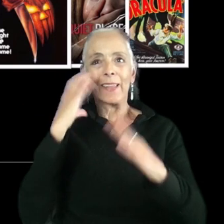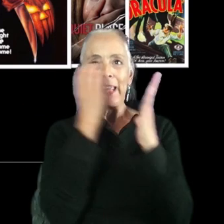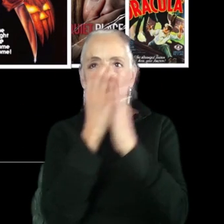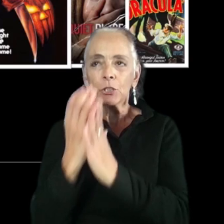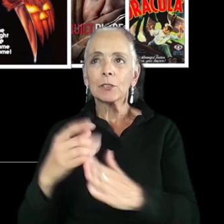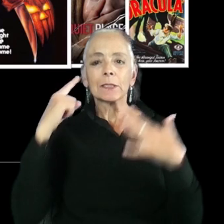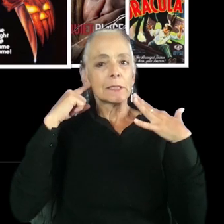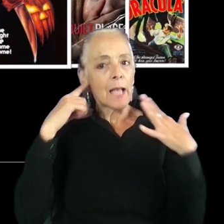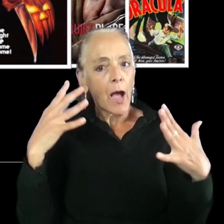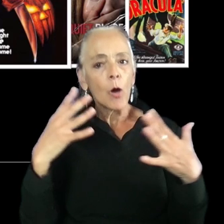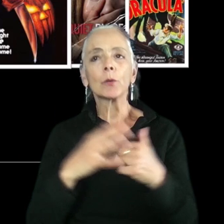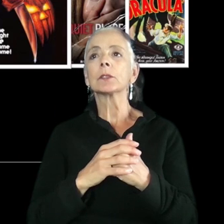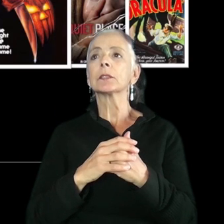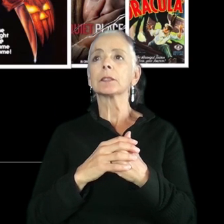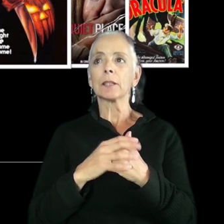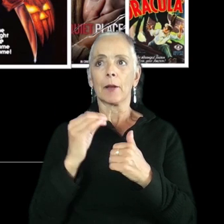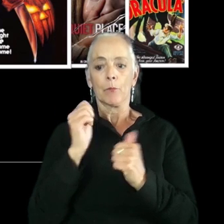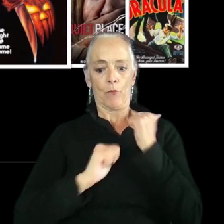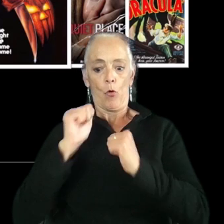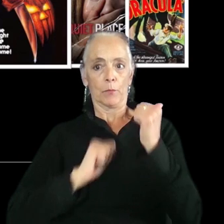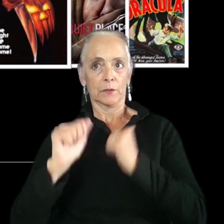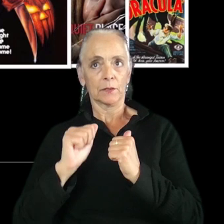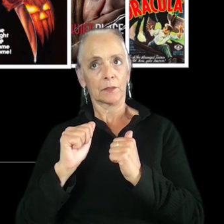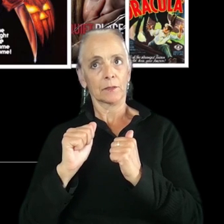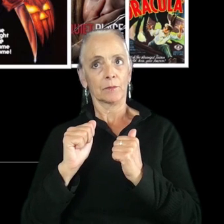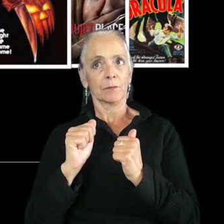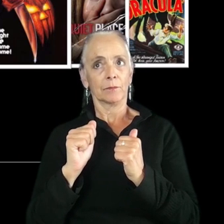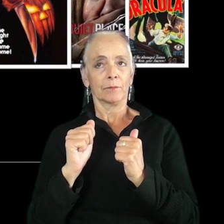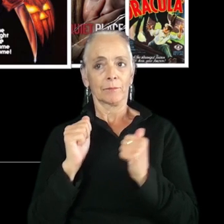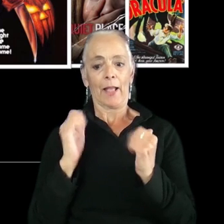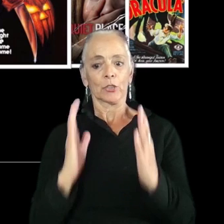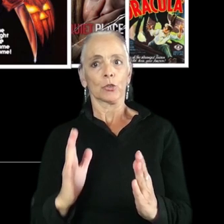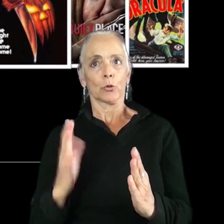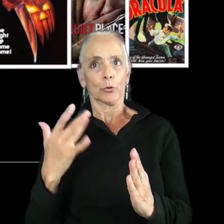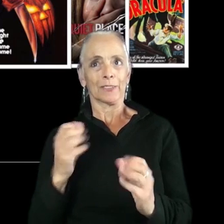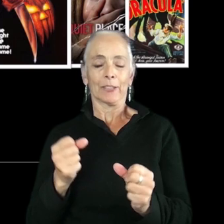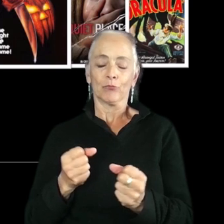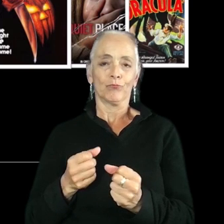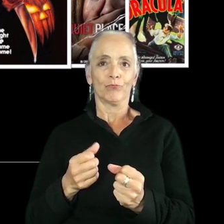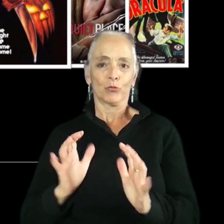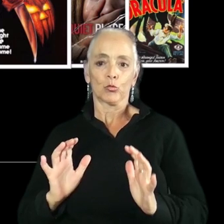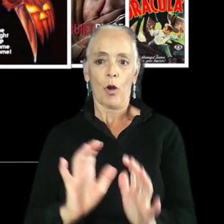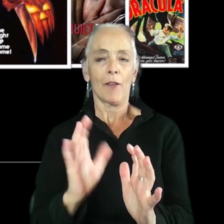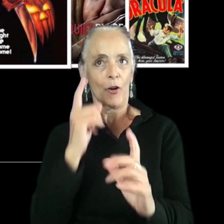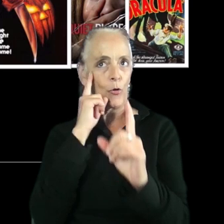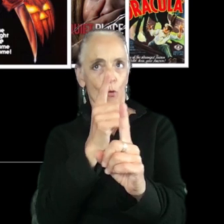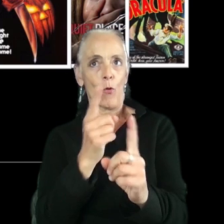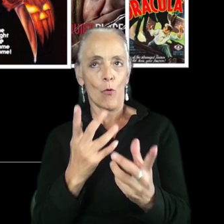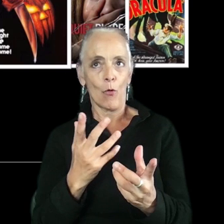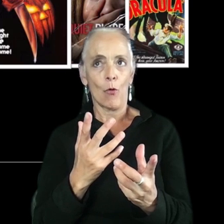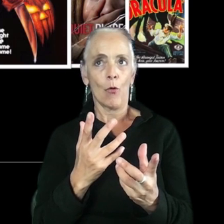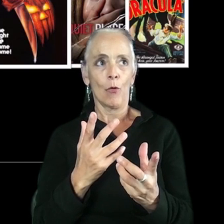sounds, and acting performances, which can really, really, really drive, you know, the goal home when it comes to